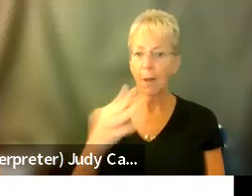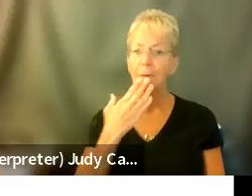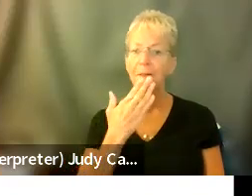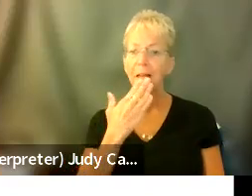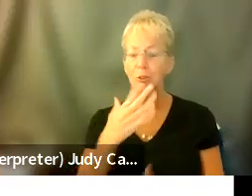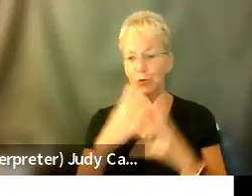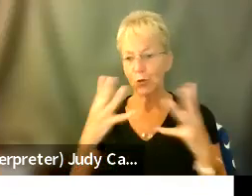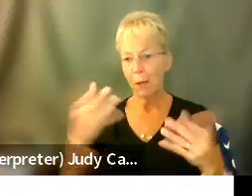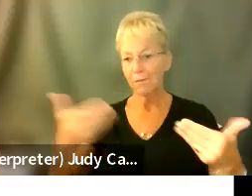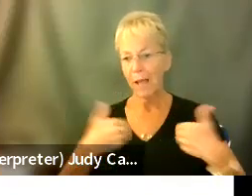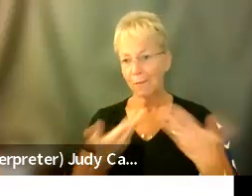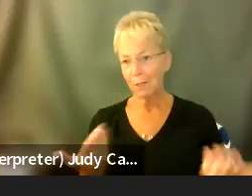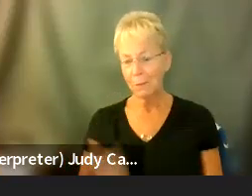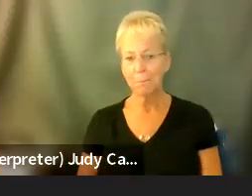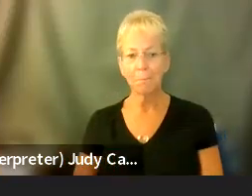for having me.